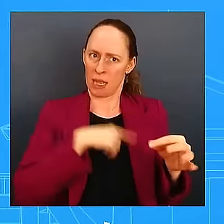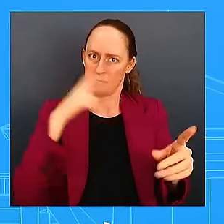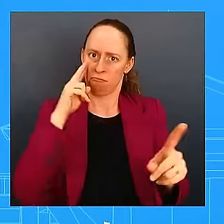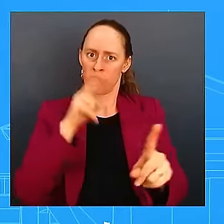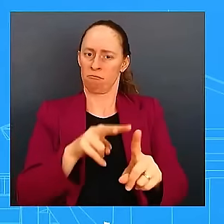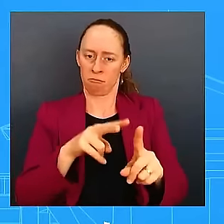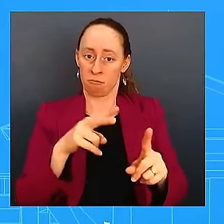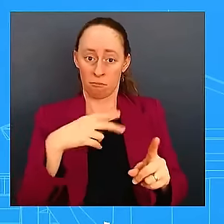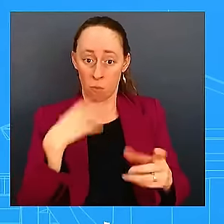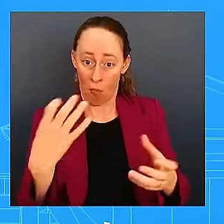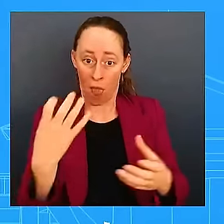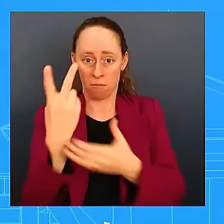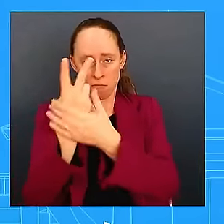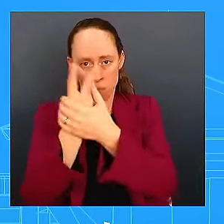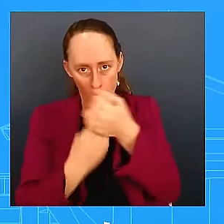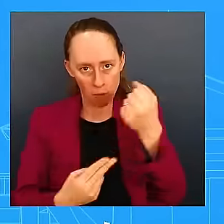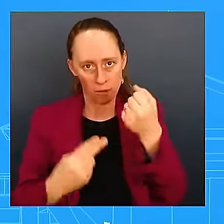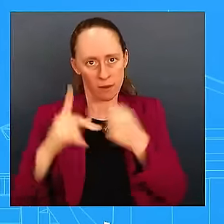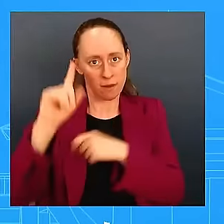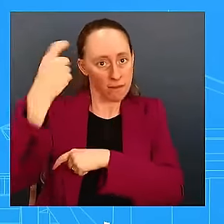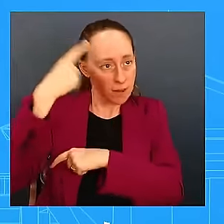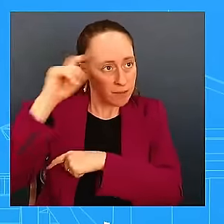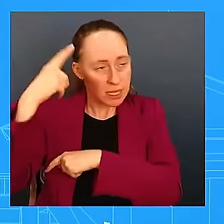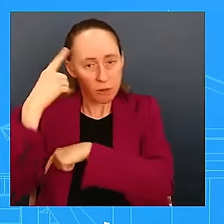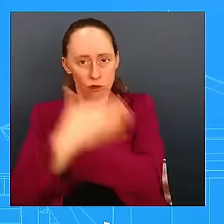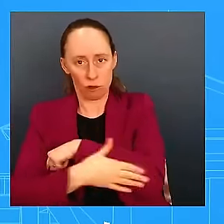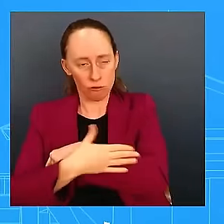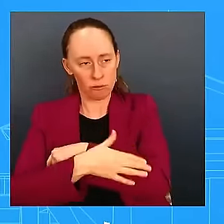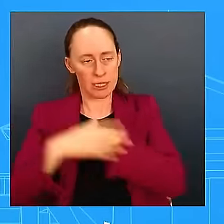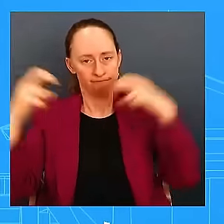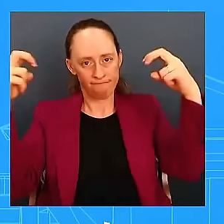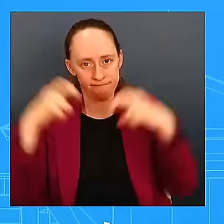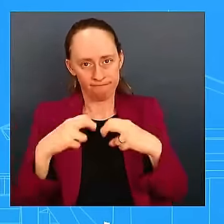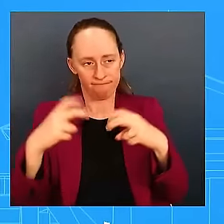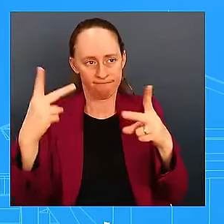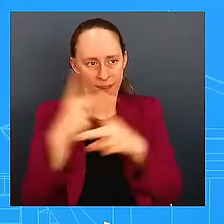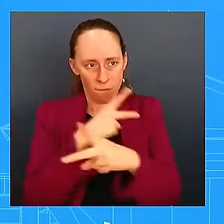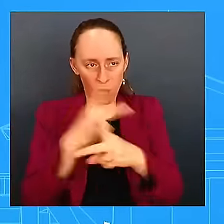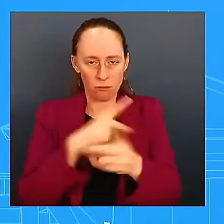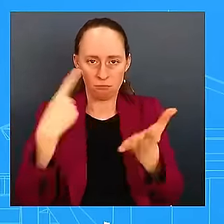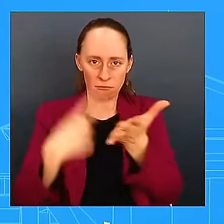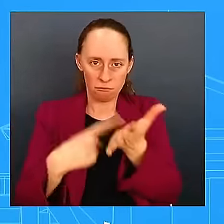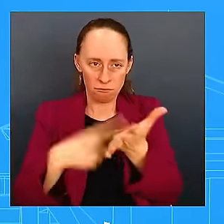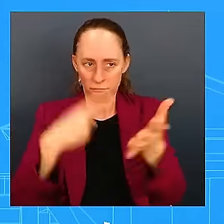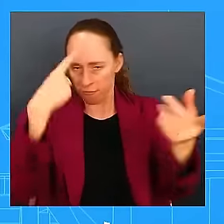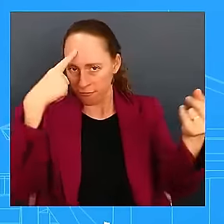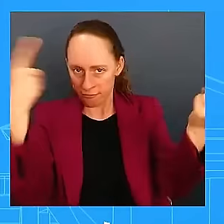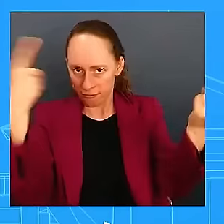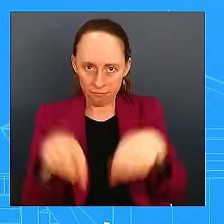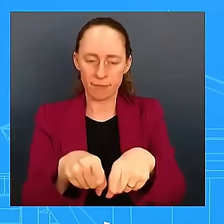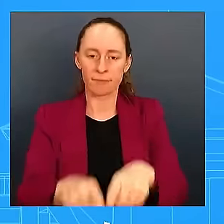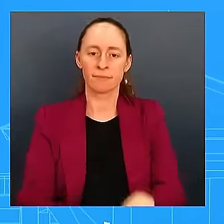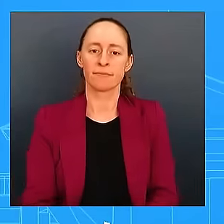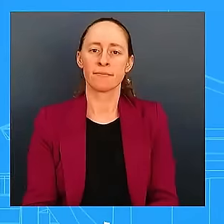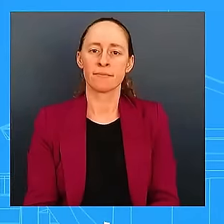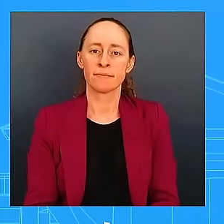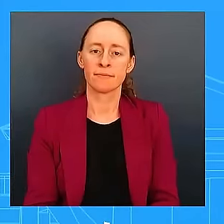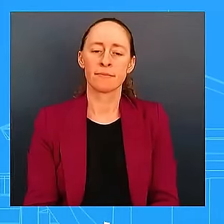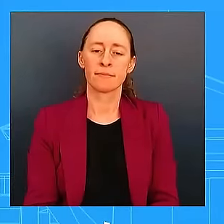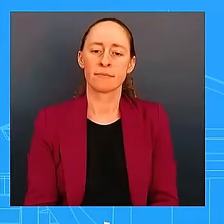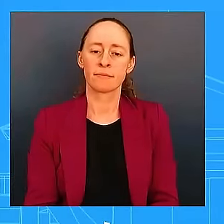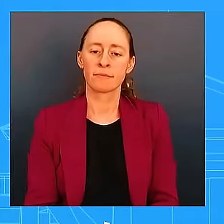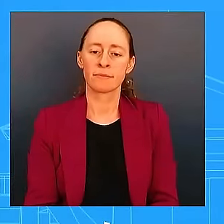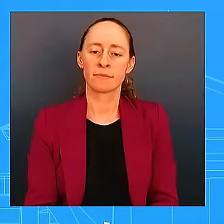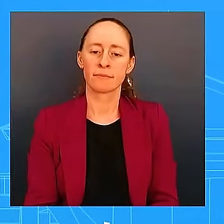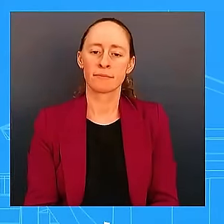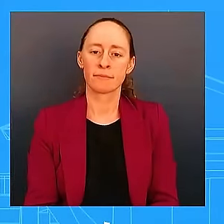time now. And this is one of the ways that we want to move forward on this. Briefly also on Afghanistan. The Taliban